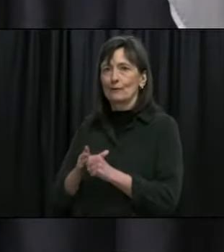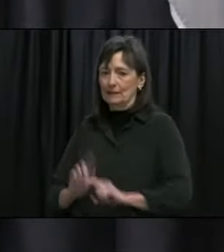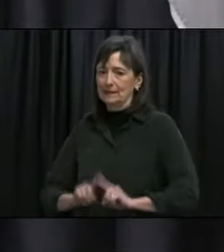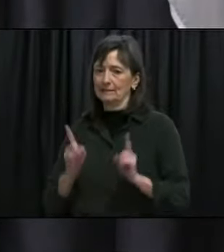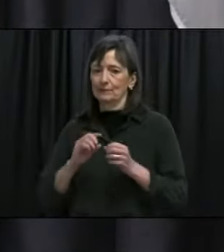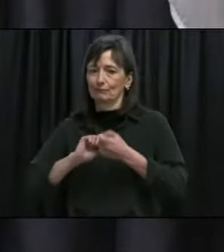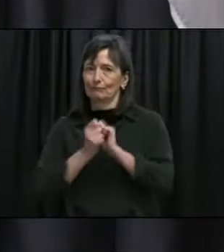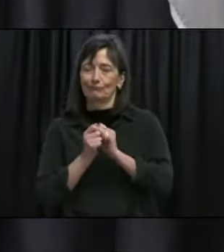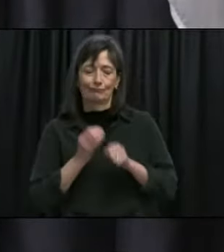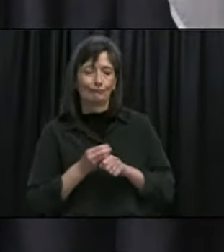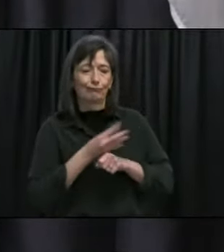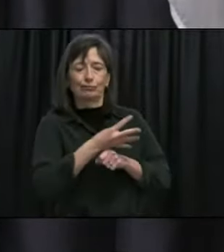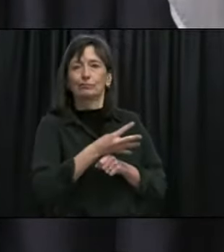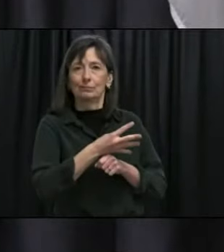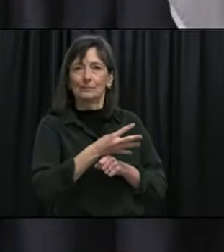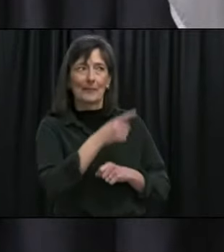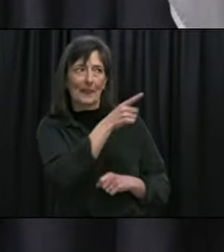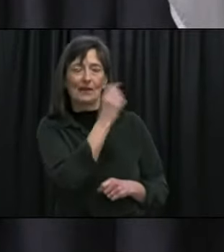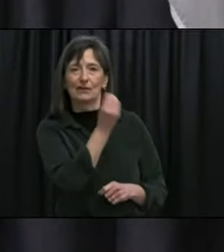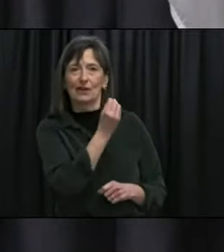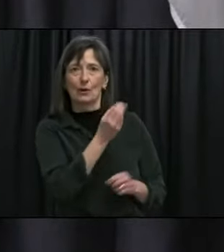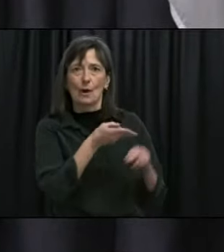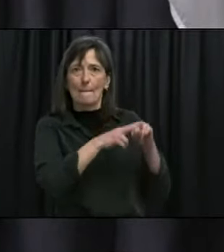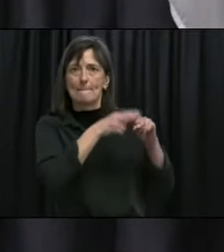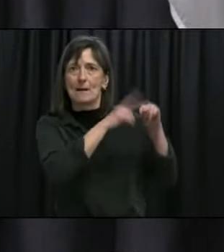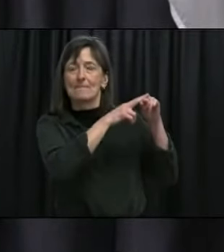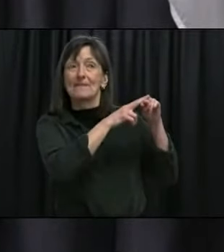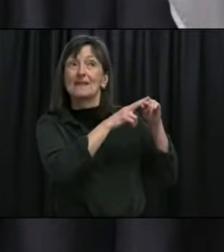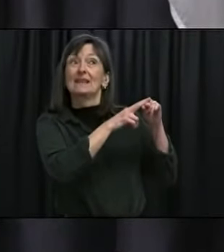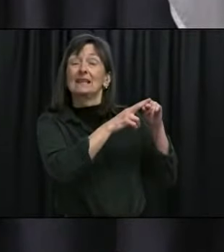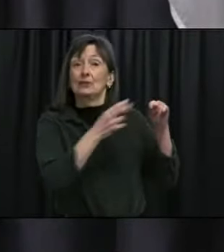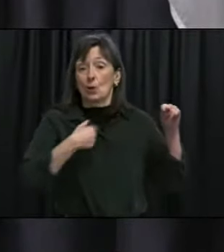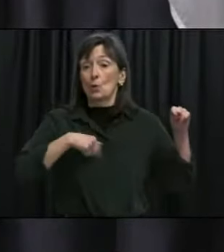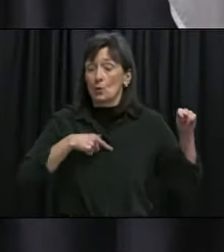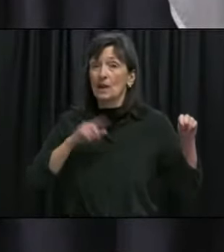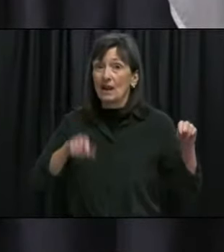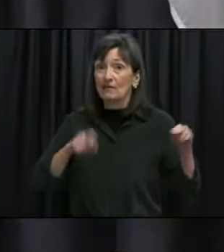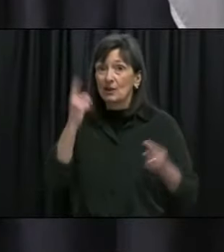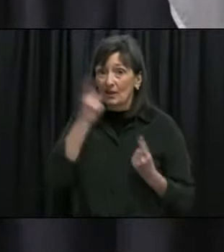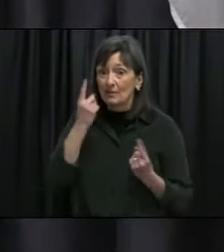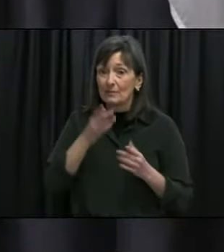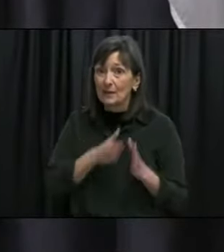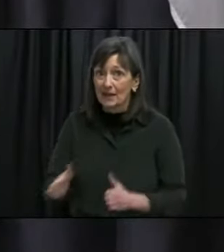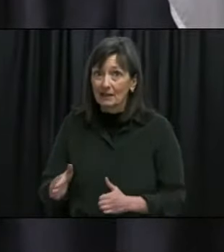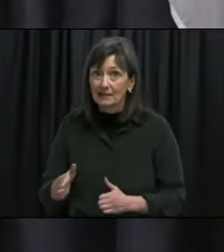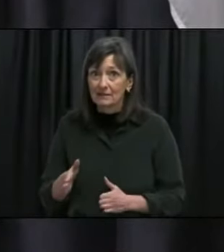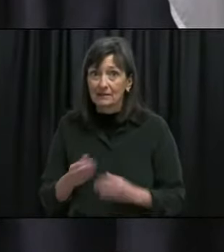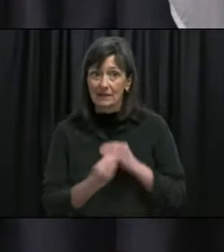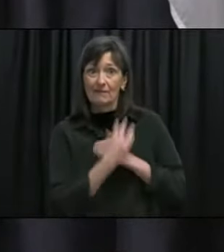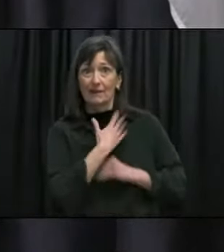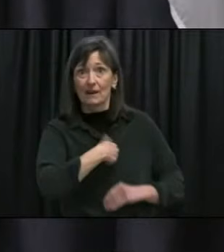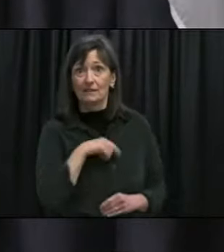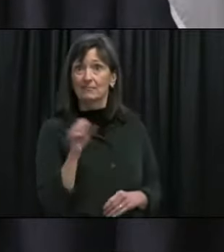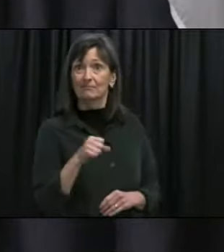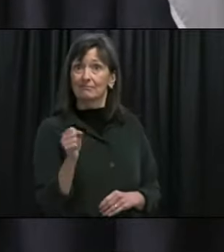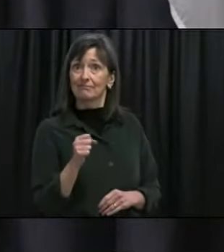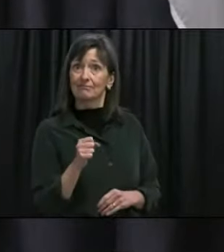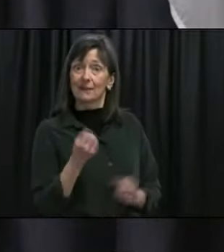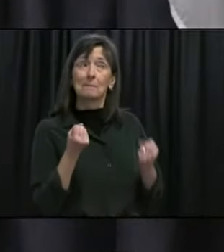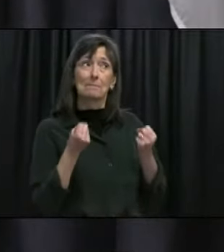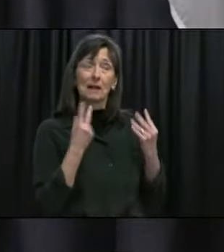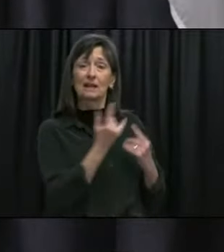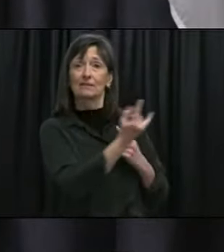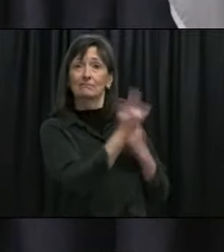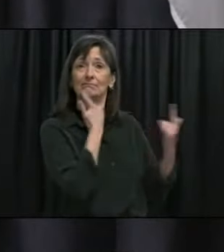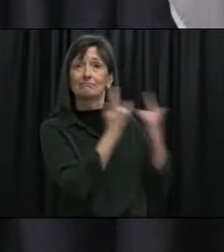importation of variants of concern so we do have to take that into account when we're when we're looking at relaxing these public